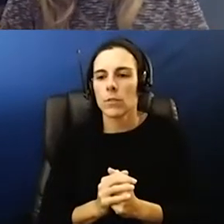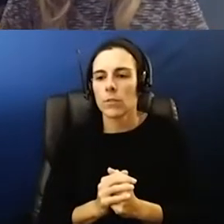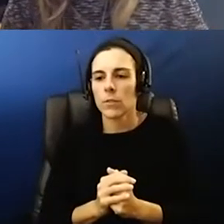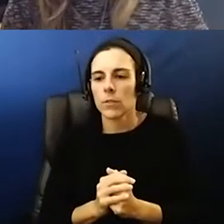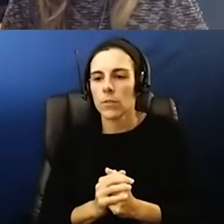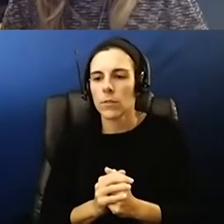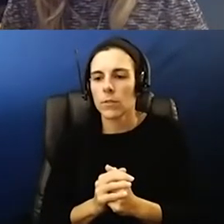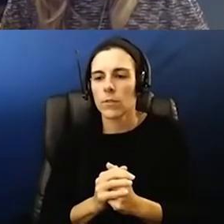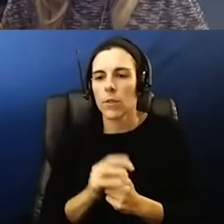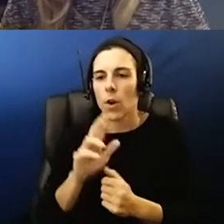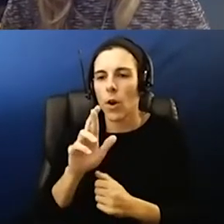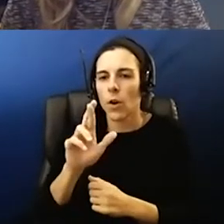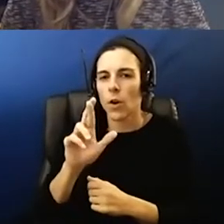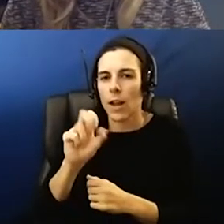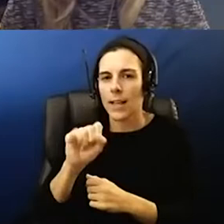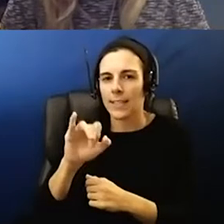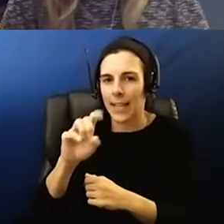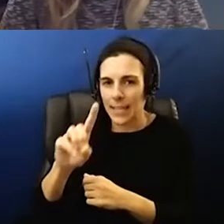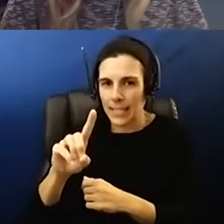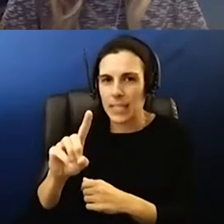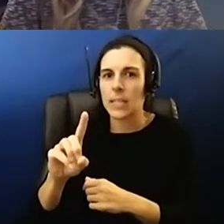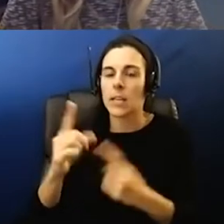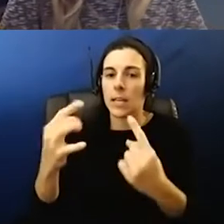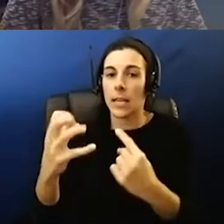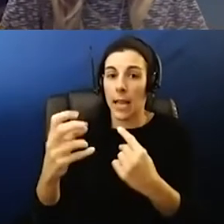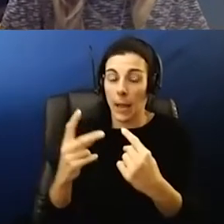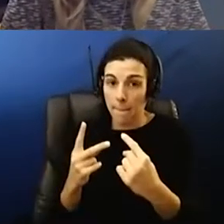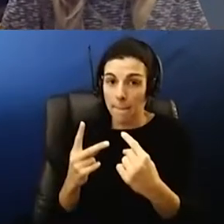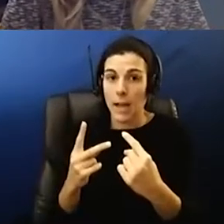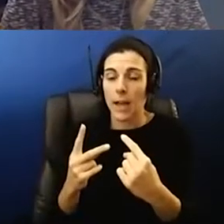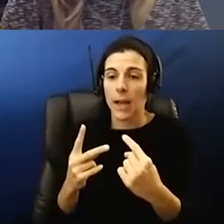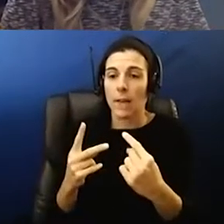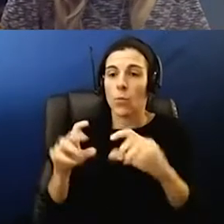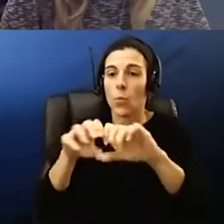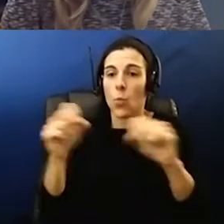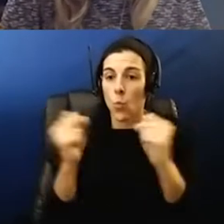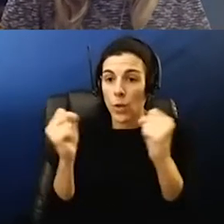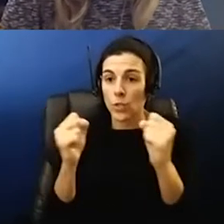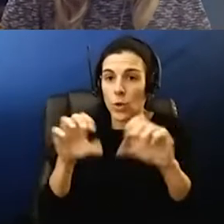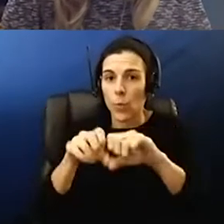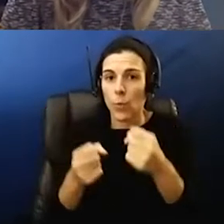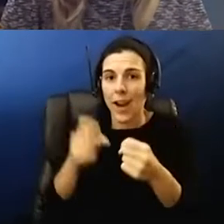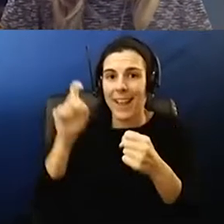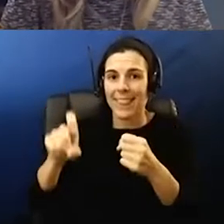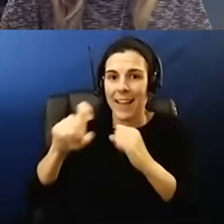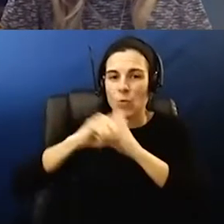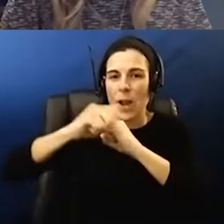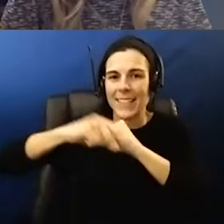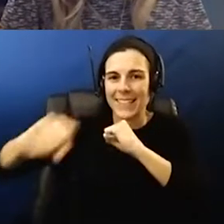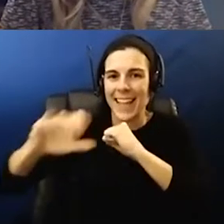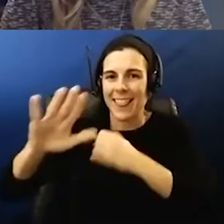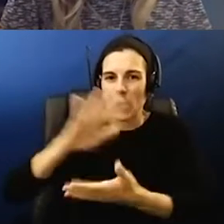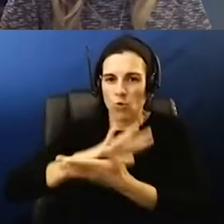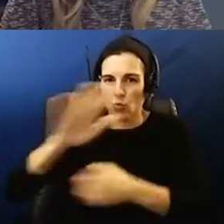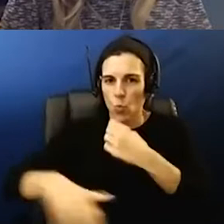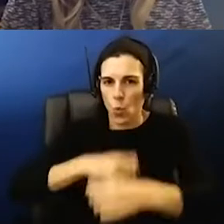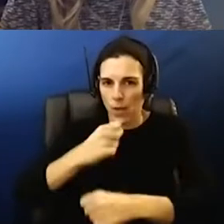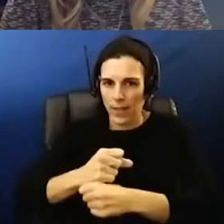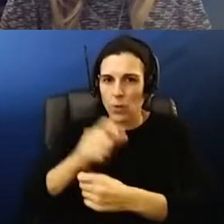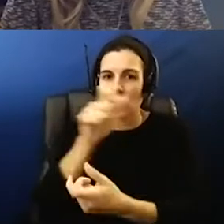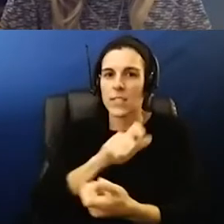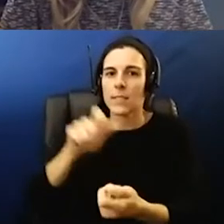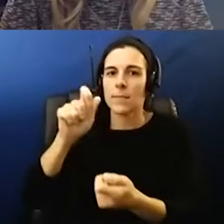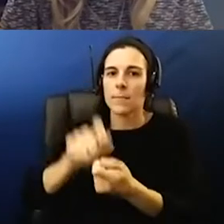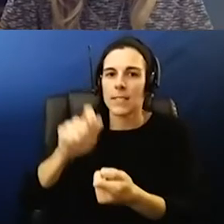100 virtual coming back from winter break but the way that they're going to be doing that is they have to extend their school year um so there's a certain number